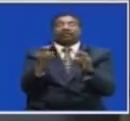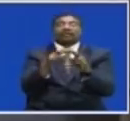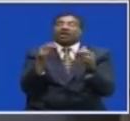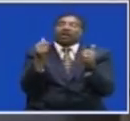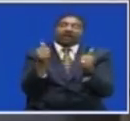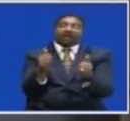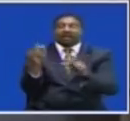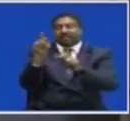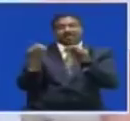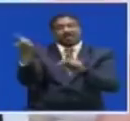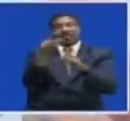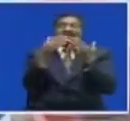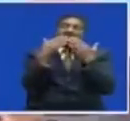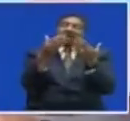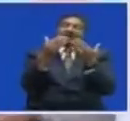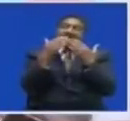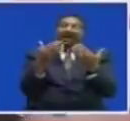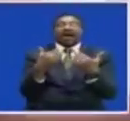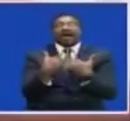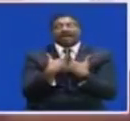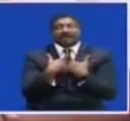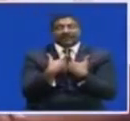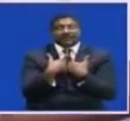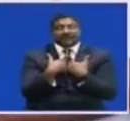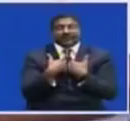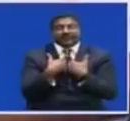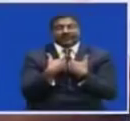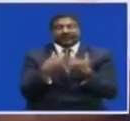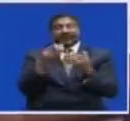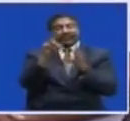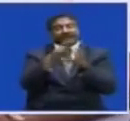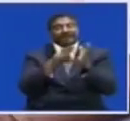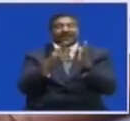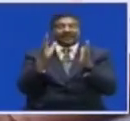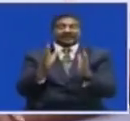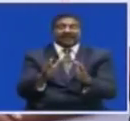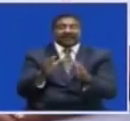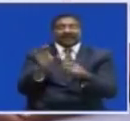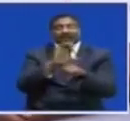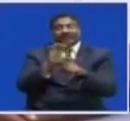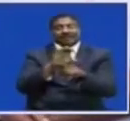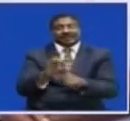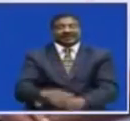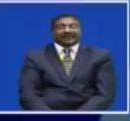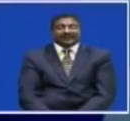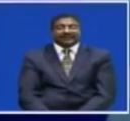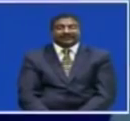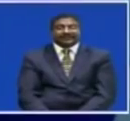people are appreciating Gift, Inambao, ZMBC News, Chingola